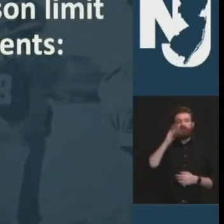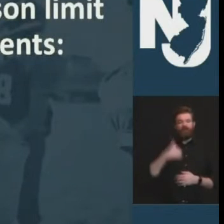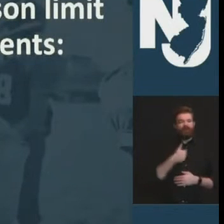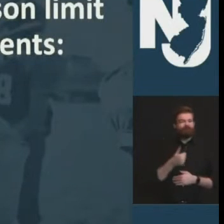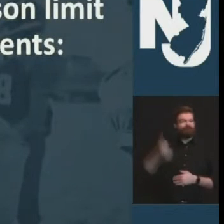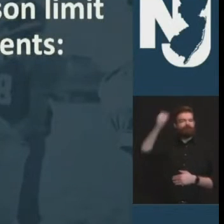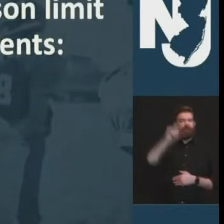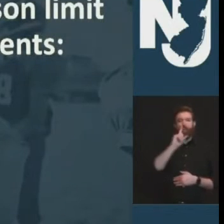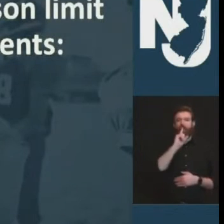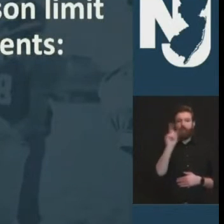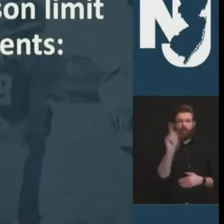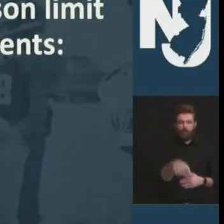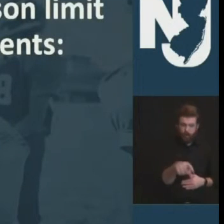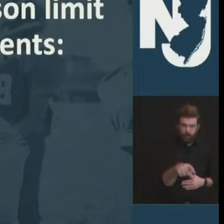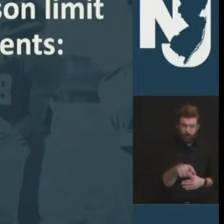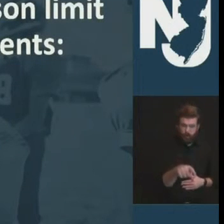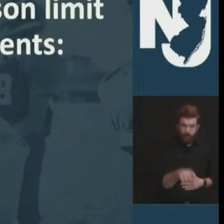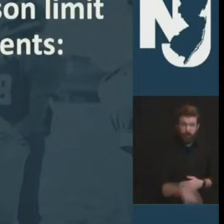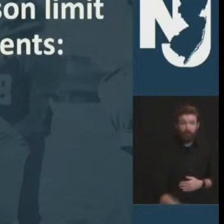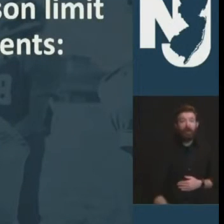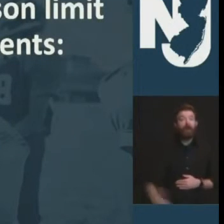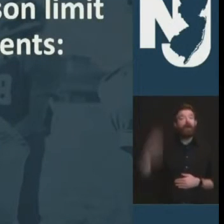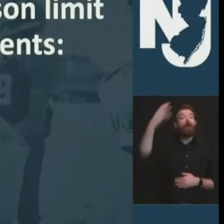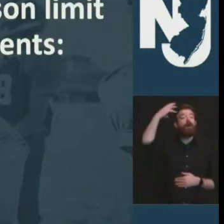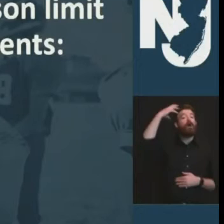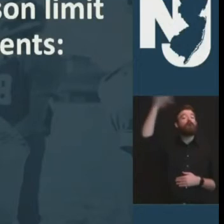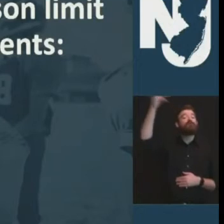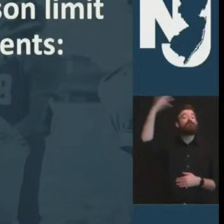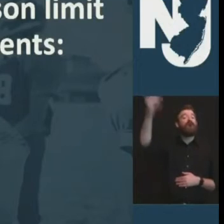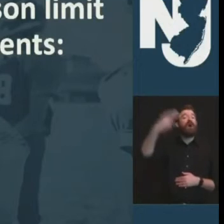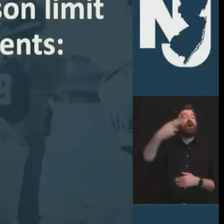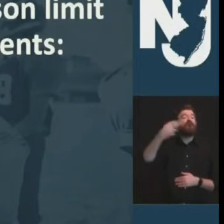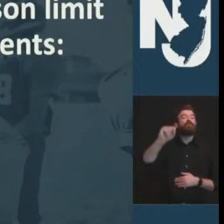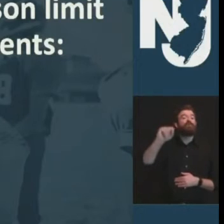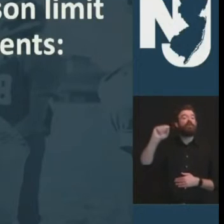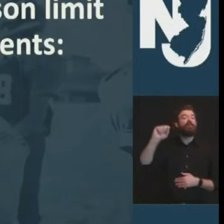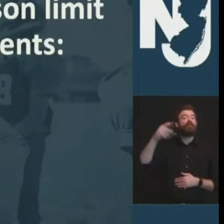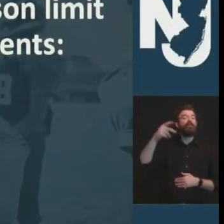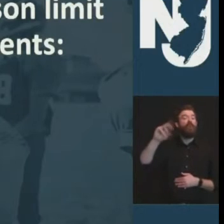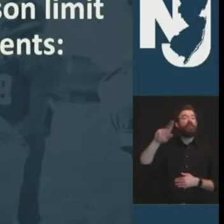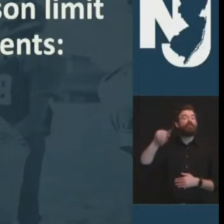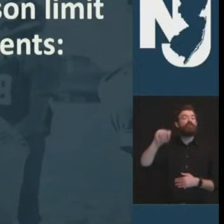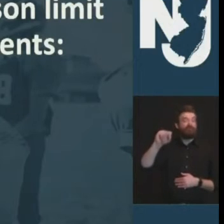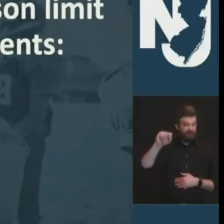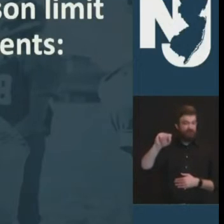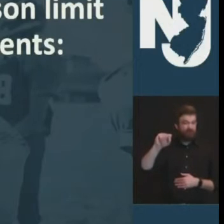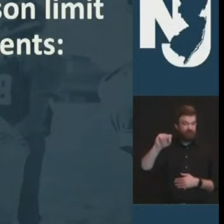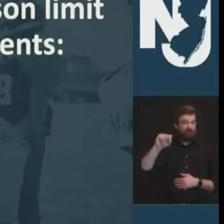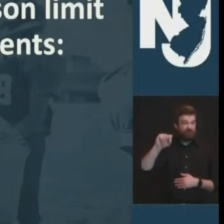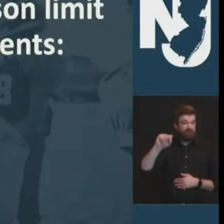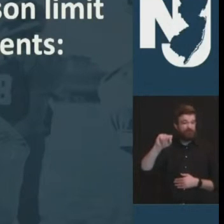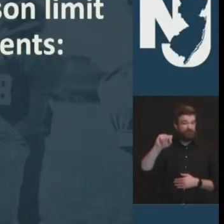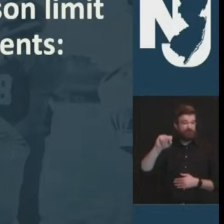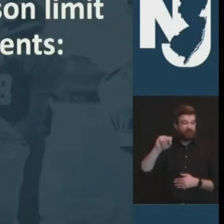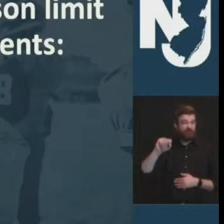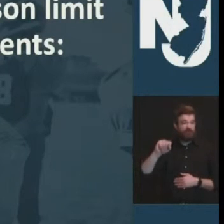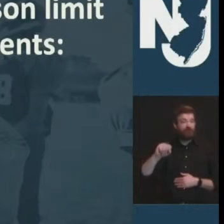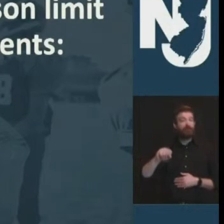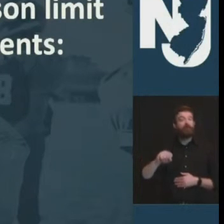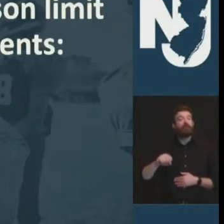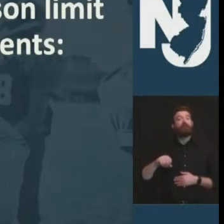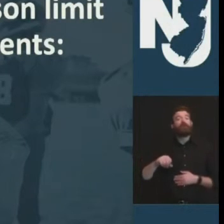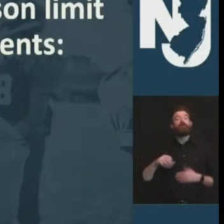from you and me pat is that right for outdoor organized high school sporting events individuals necessary to the supporting sporting event